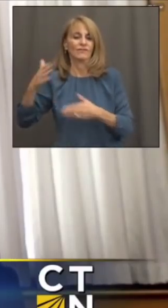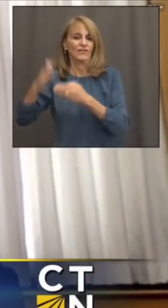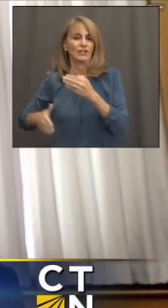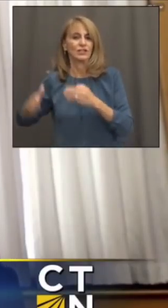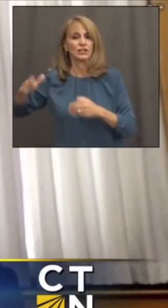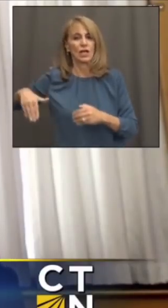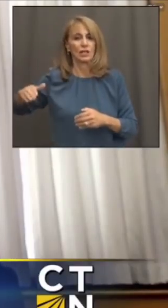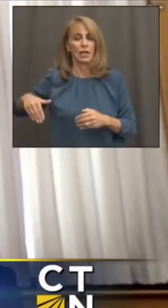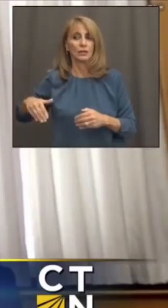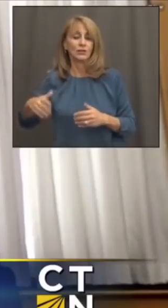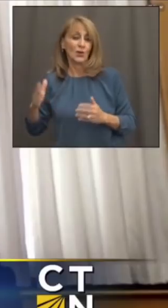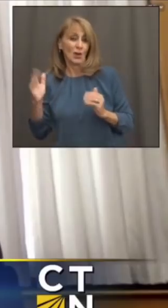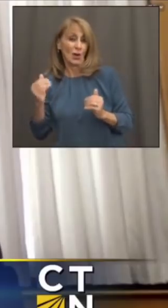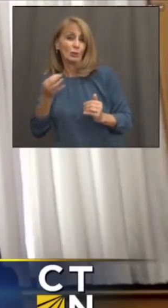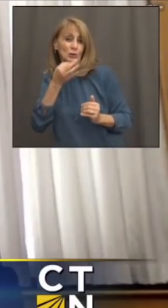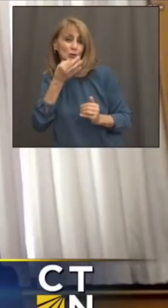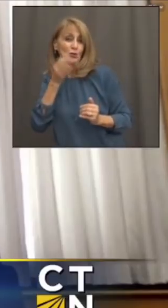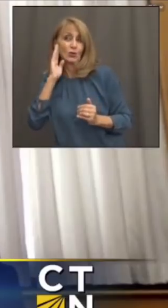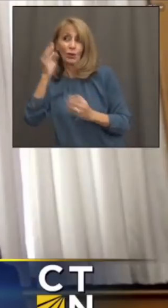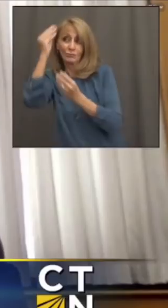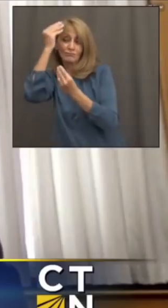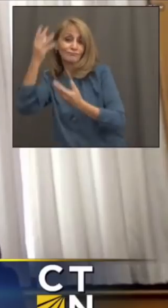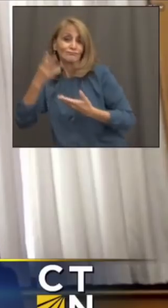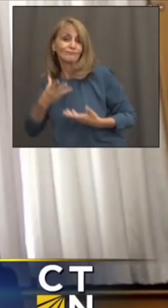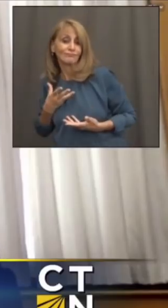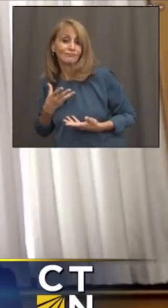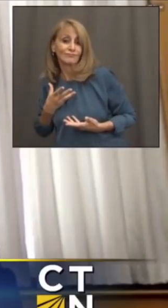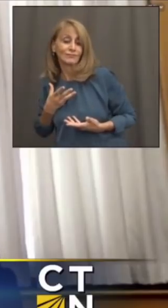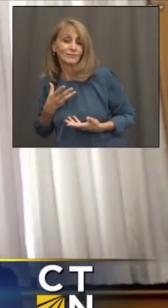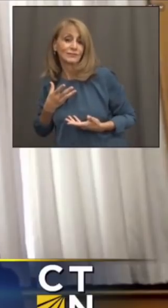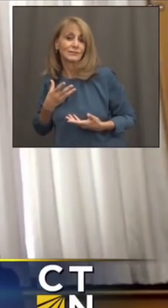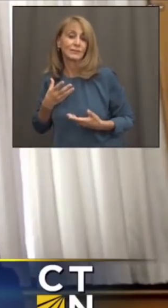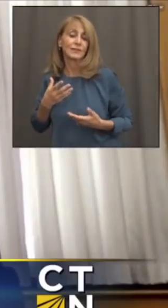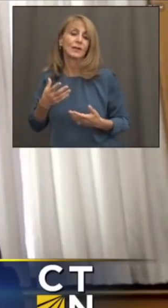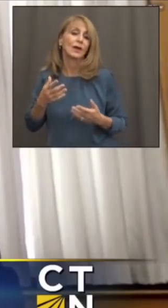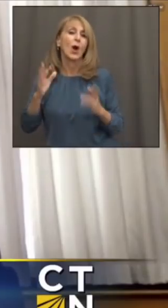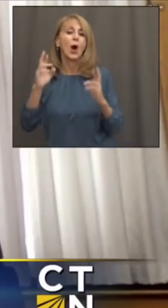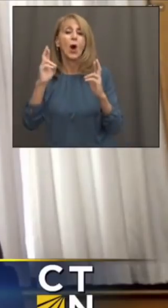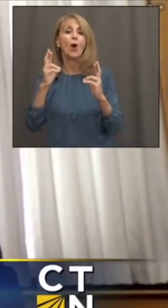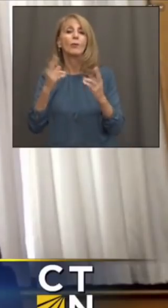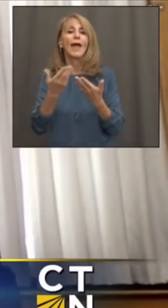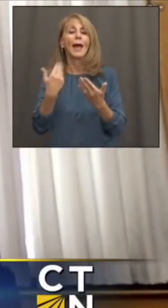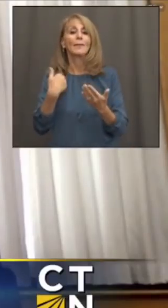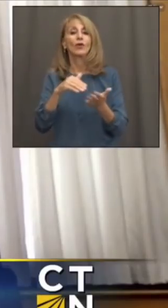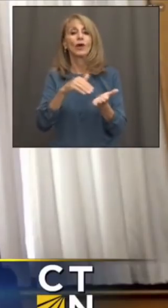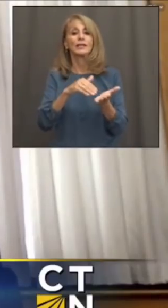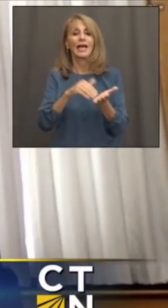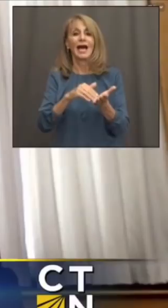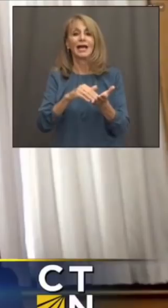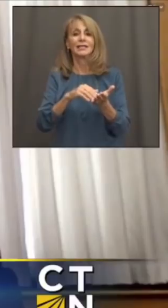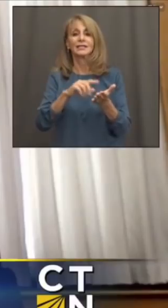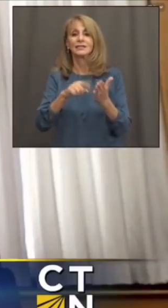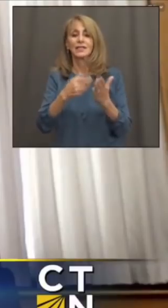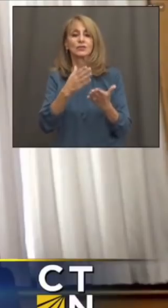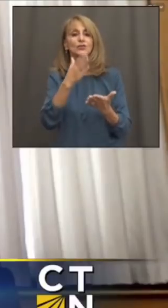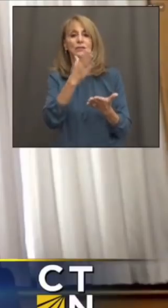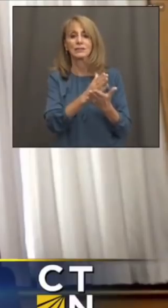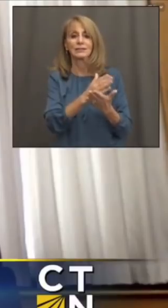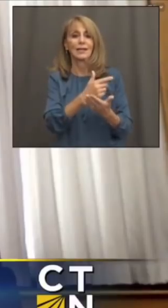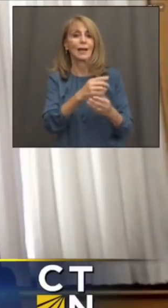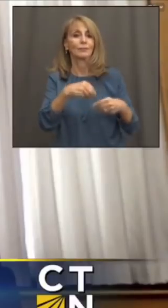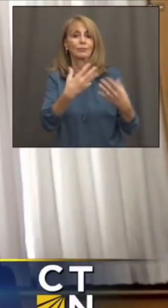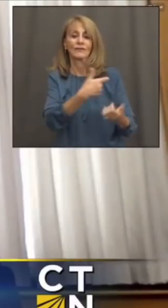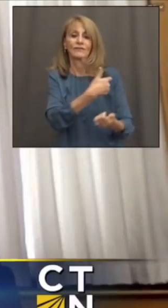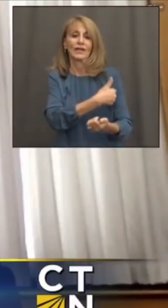not sure why, but hopefully that happens very soon. In particular, we'd like to see it happen before our providers start to take down their mass vaccination sites